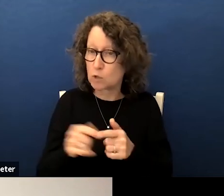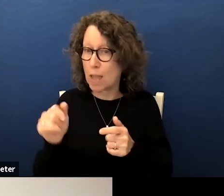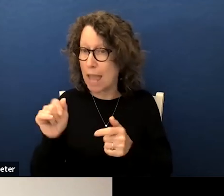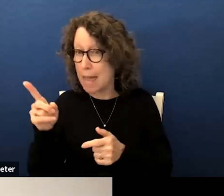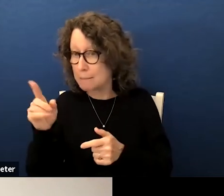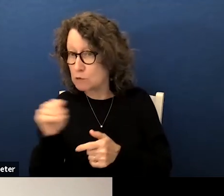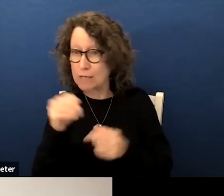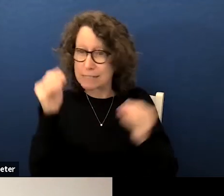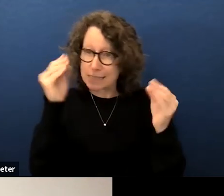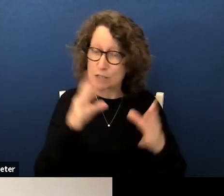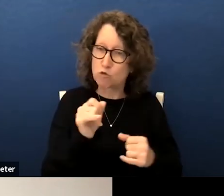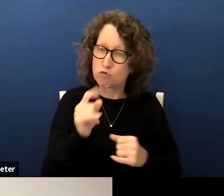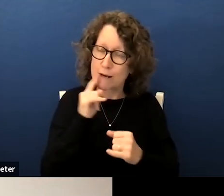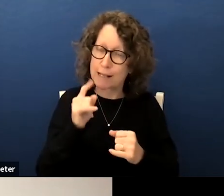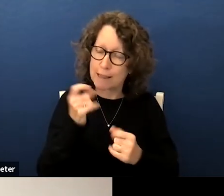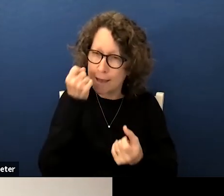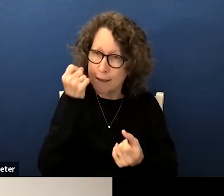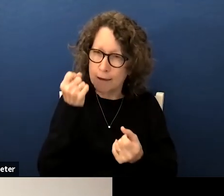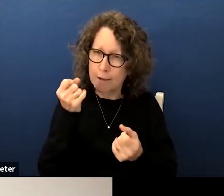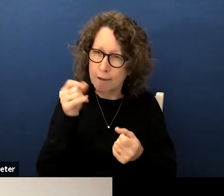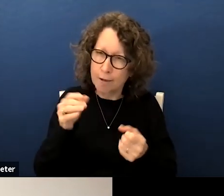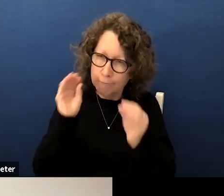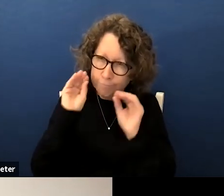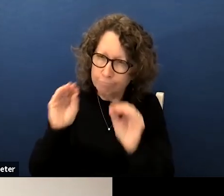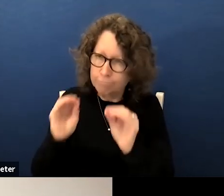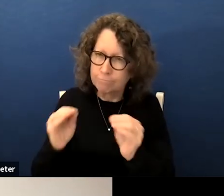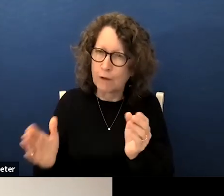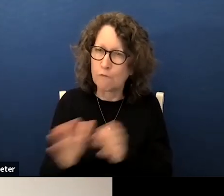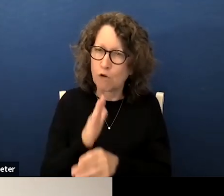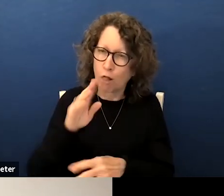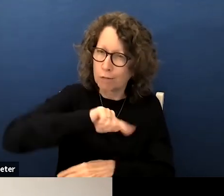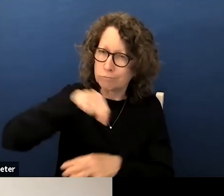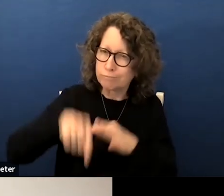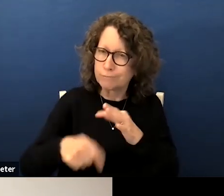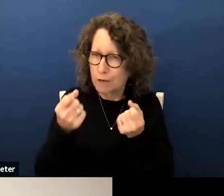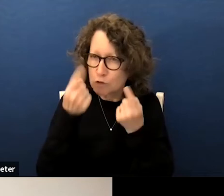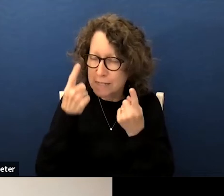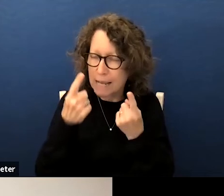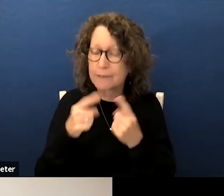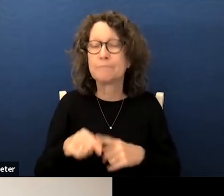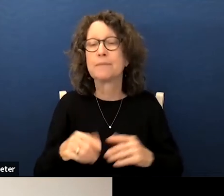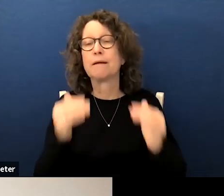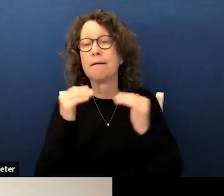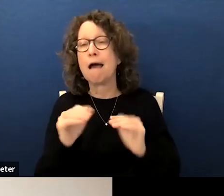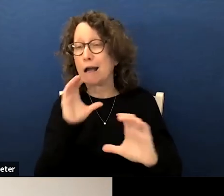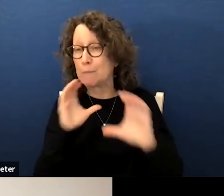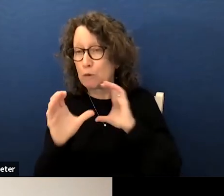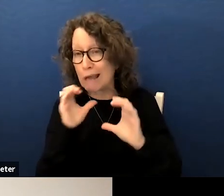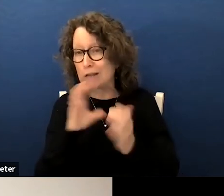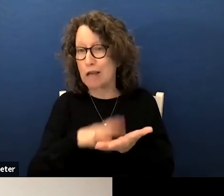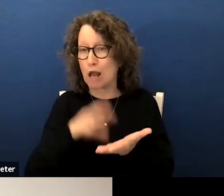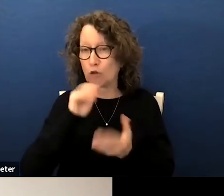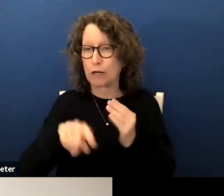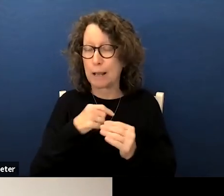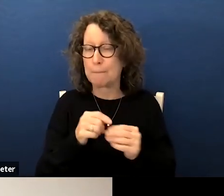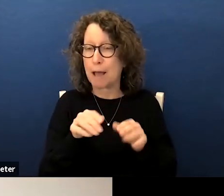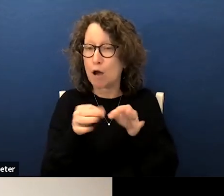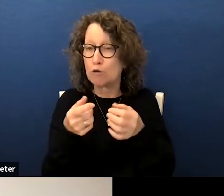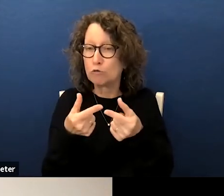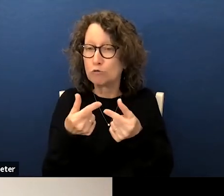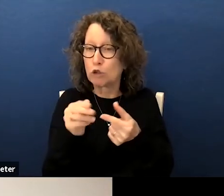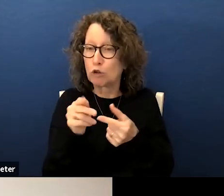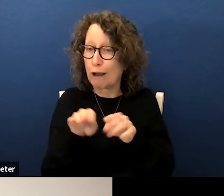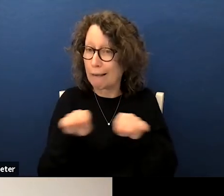teachers to really deepen their understanding communication and learning around our grade level expectations